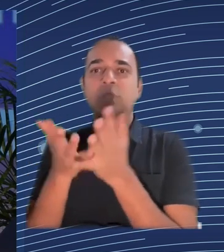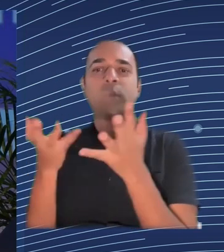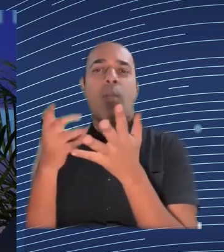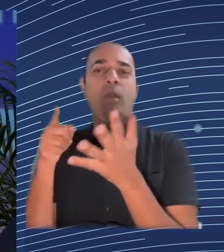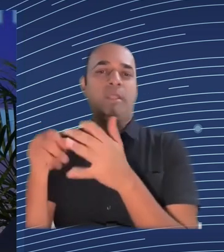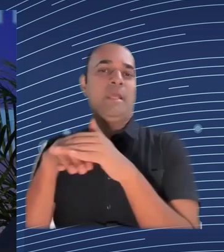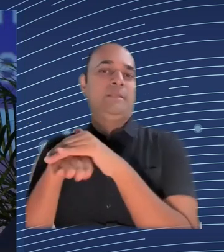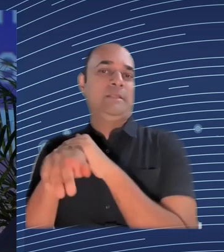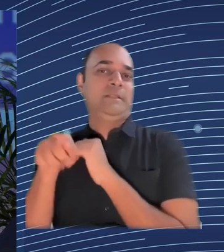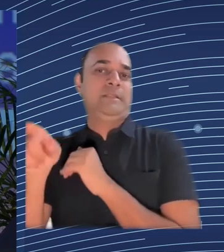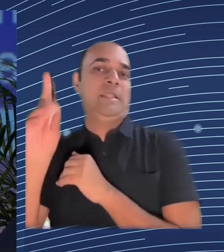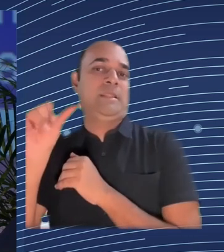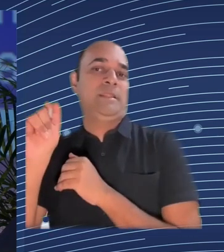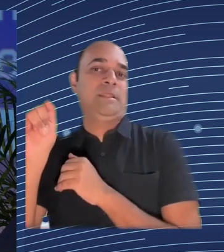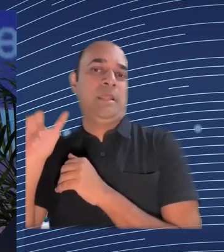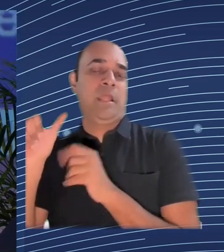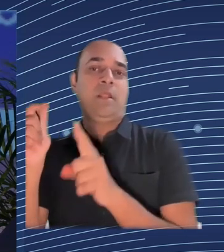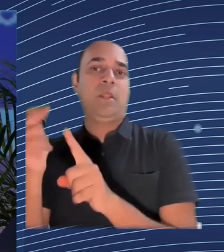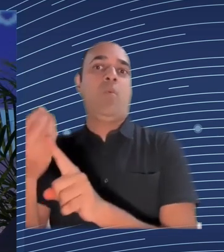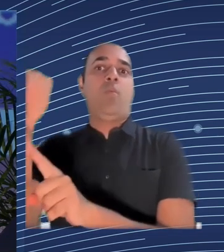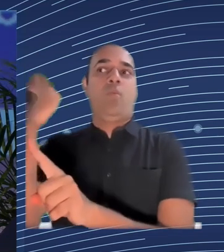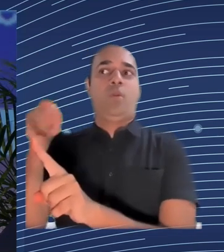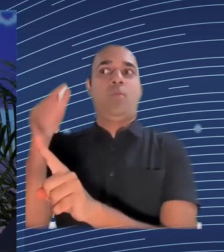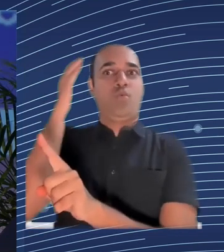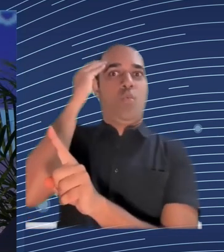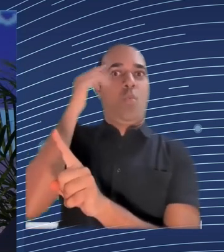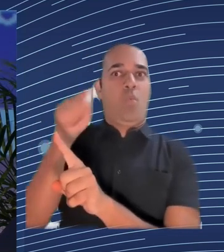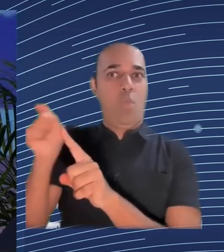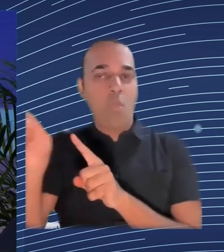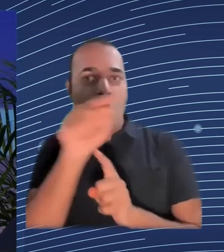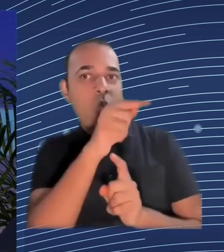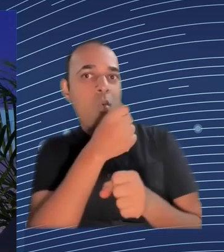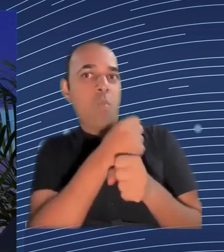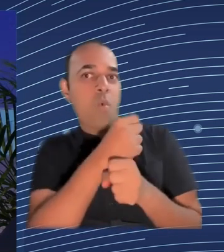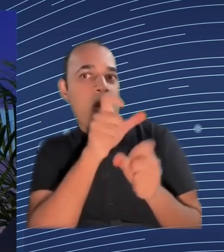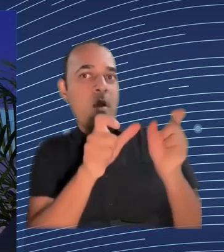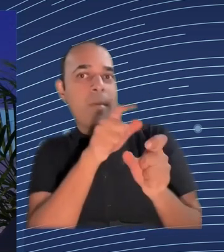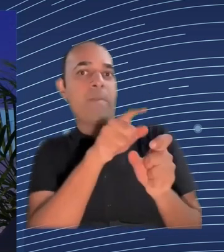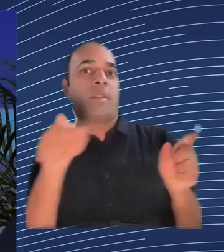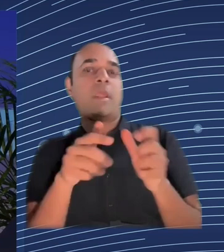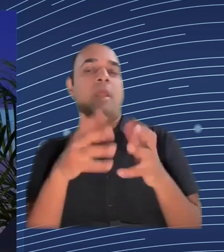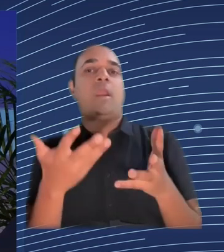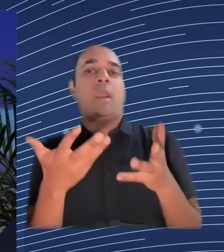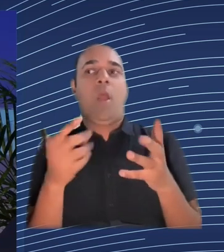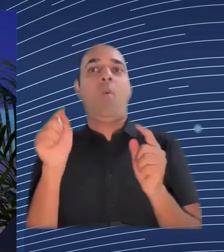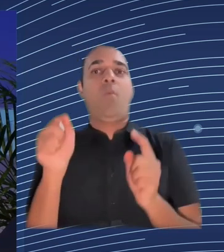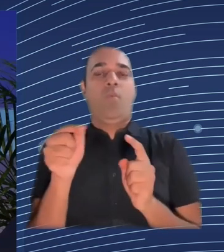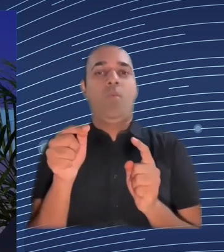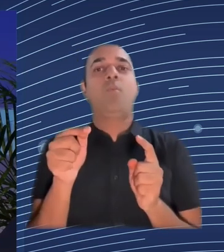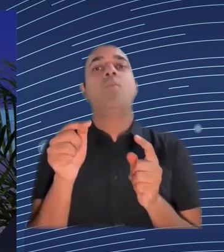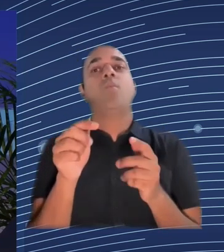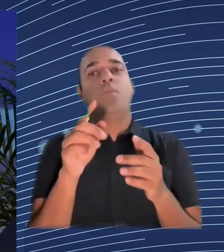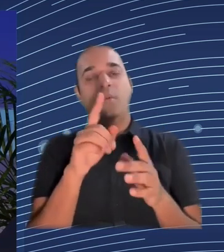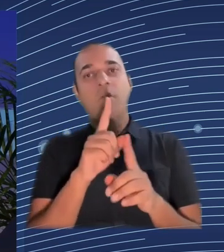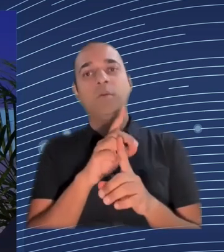we have all that but it's proprietary we couldn't tell you so it's like well I'm actually the productive end of your business and you don't want